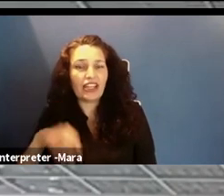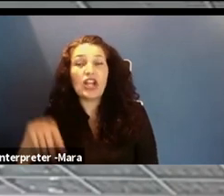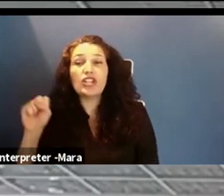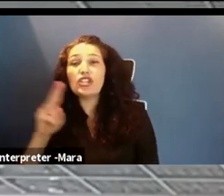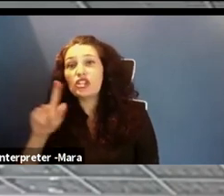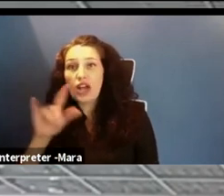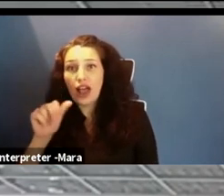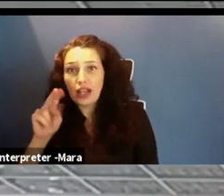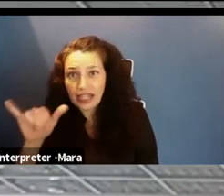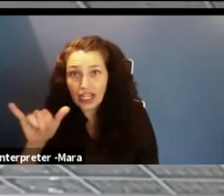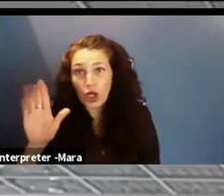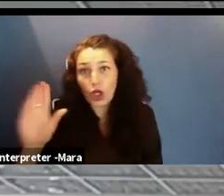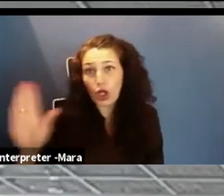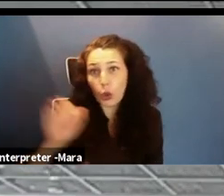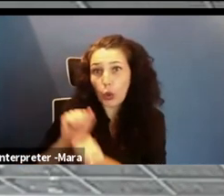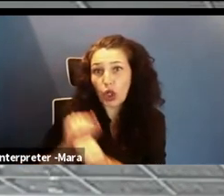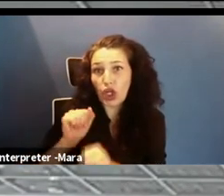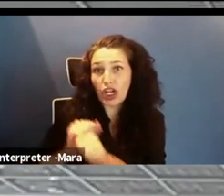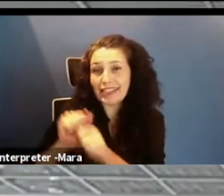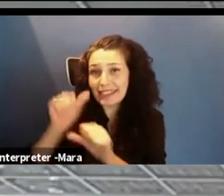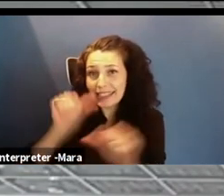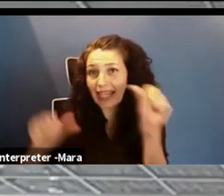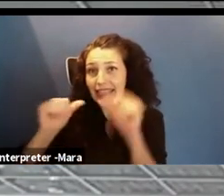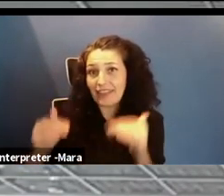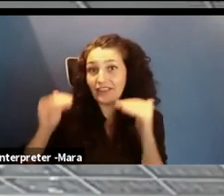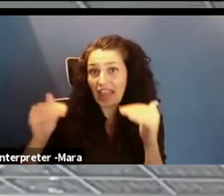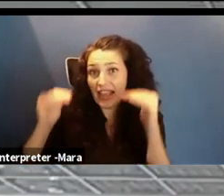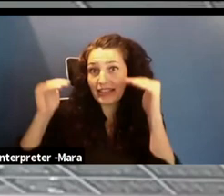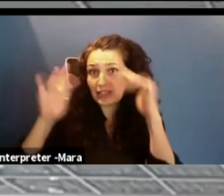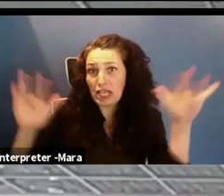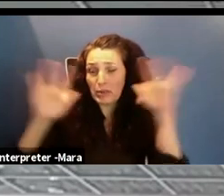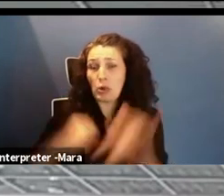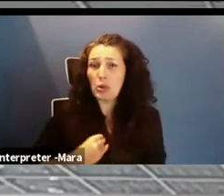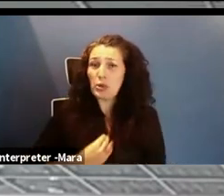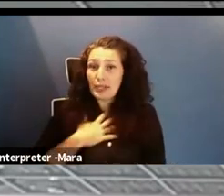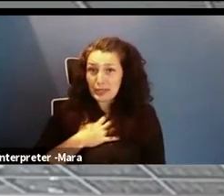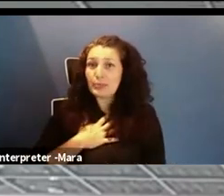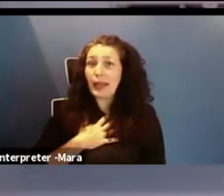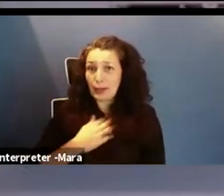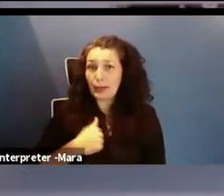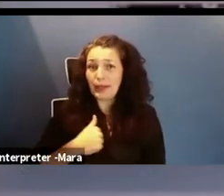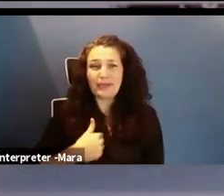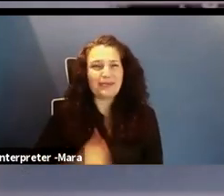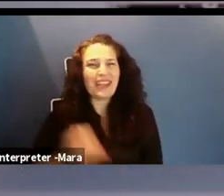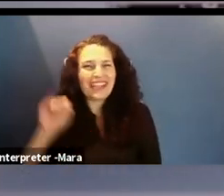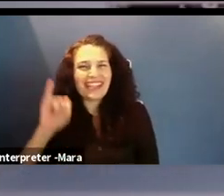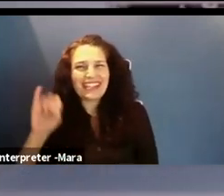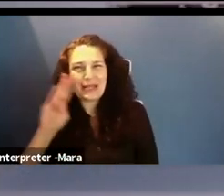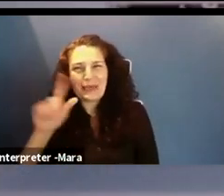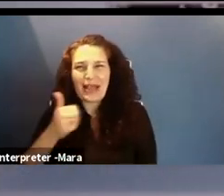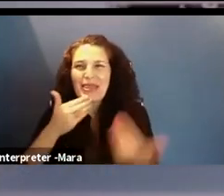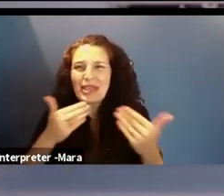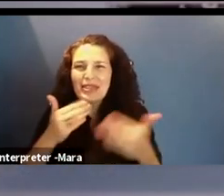work in science and advancing in that space, to me, was very inspirational. Thanks for sharing your responses,